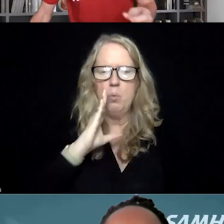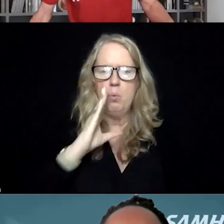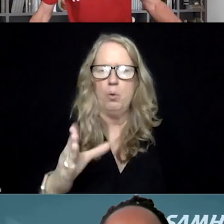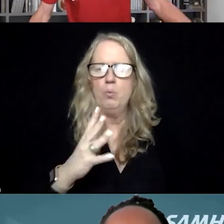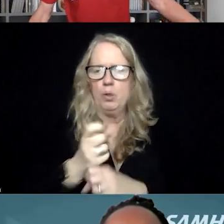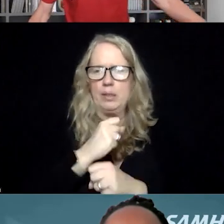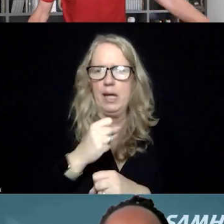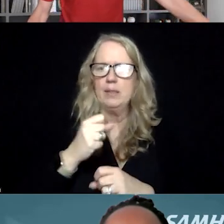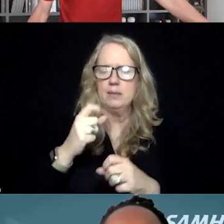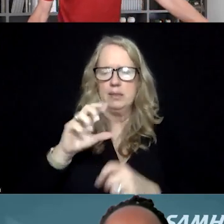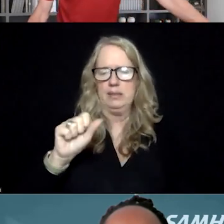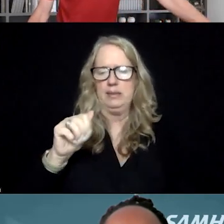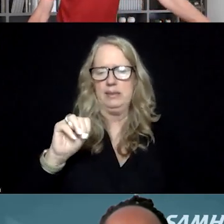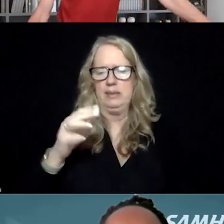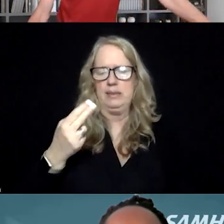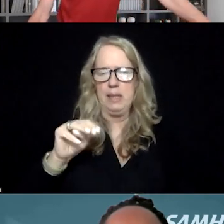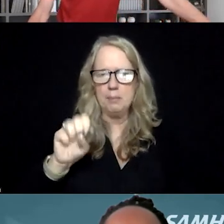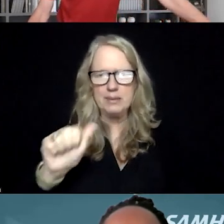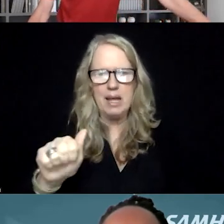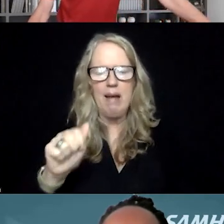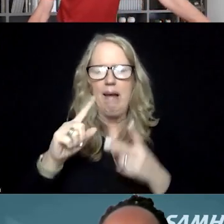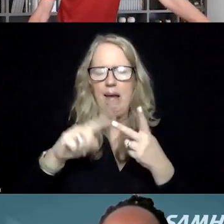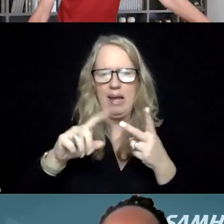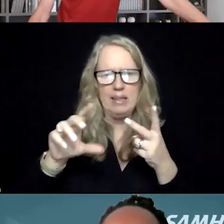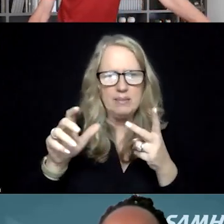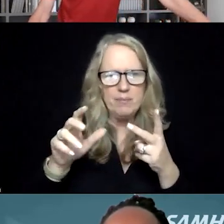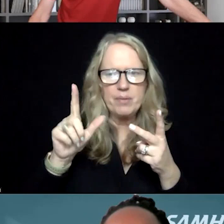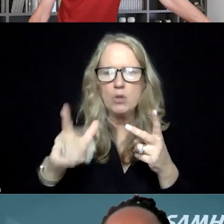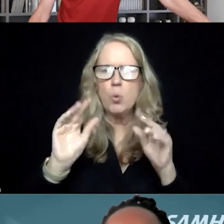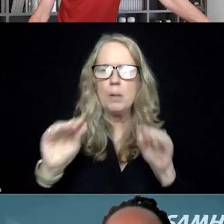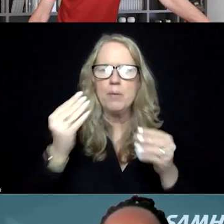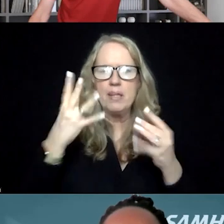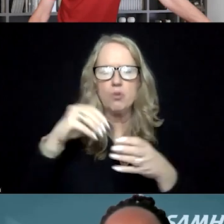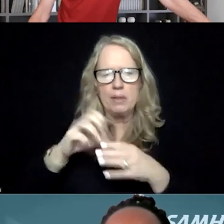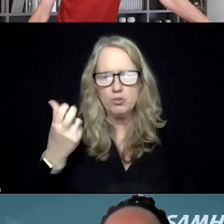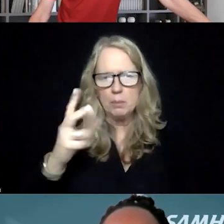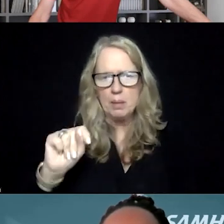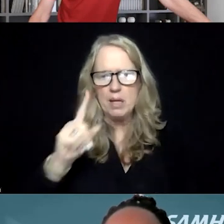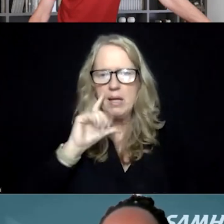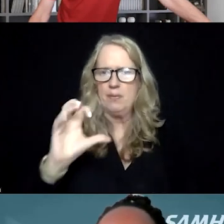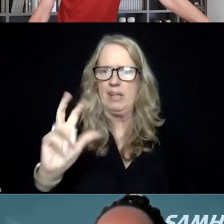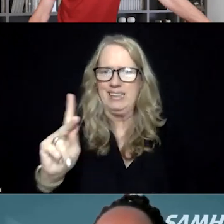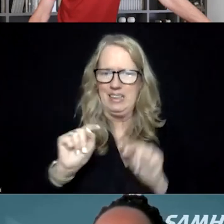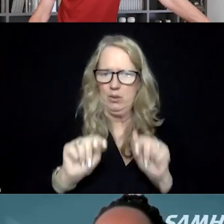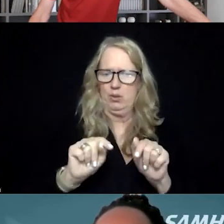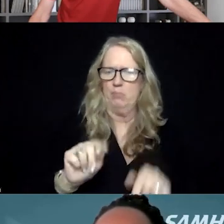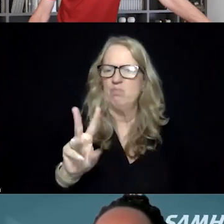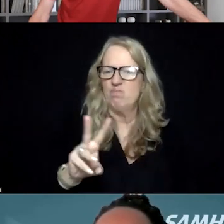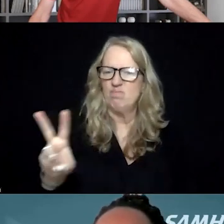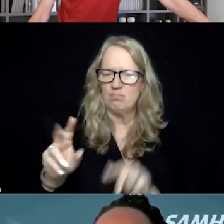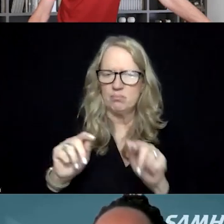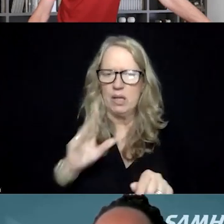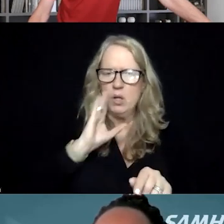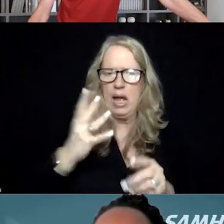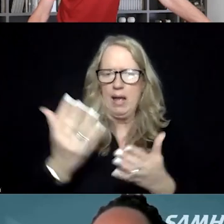both, uh, SAMHSA and CMS. I also just wanted to put in the chat the, um, link to the site because there is an